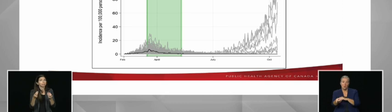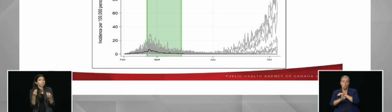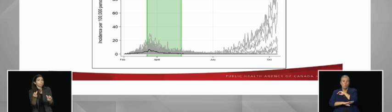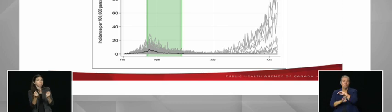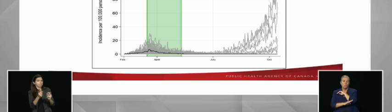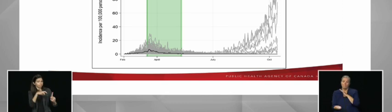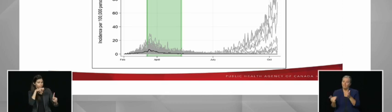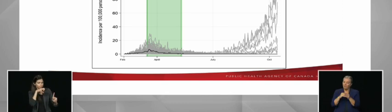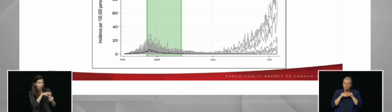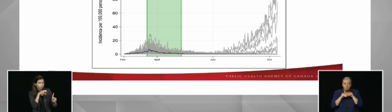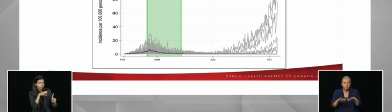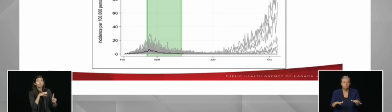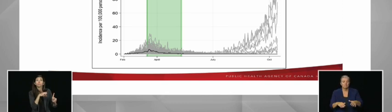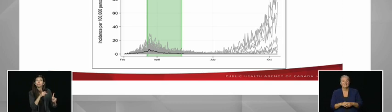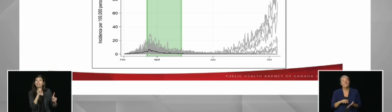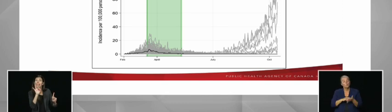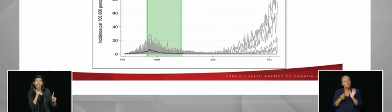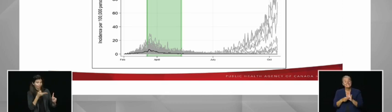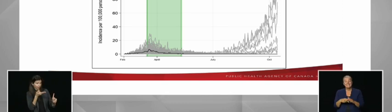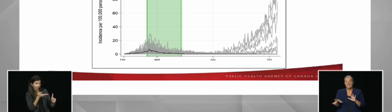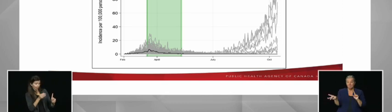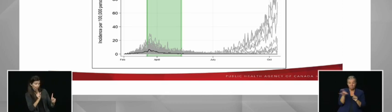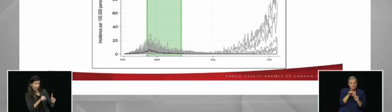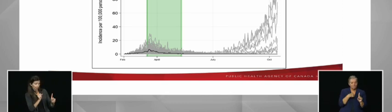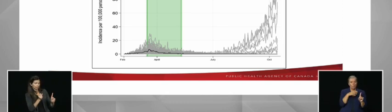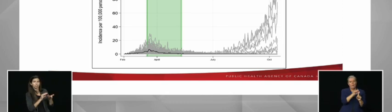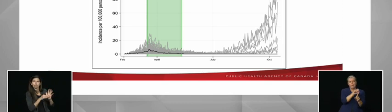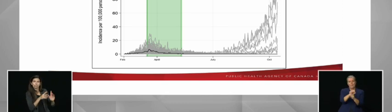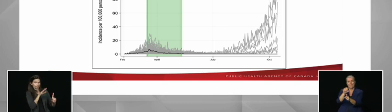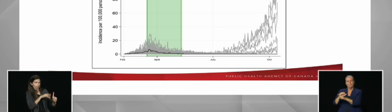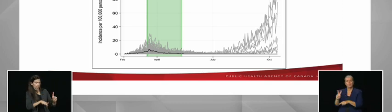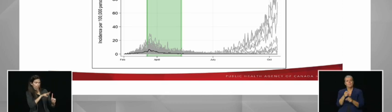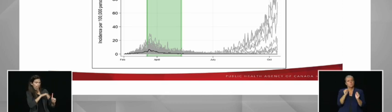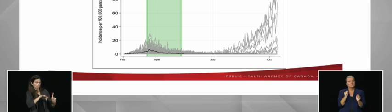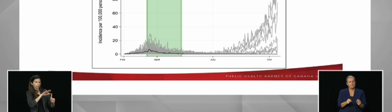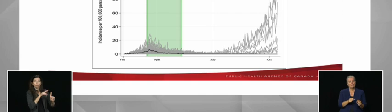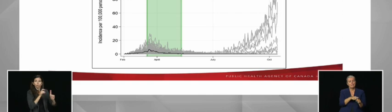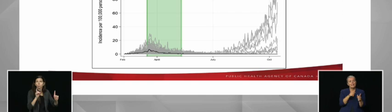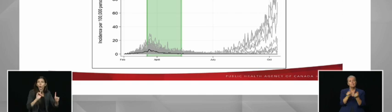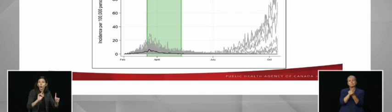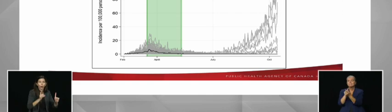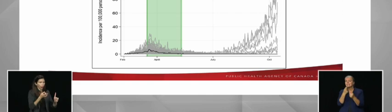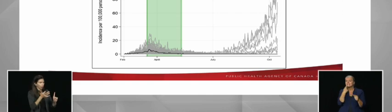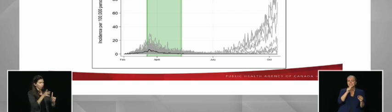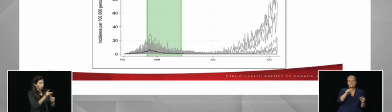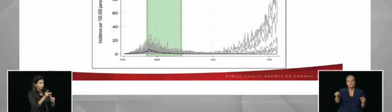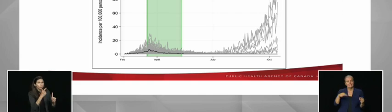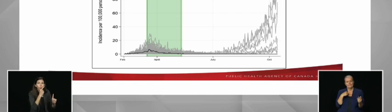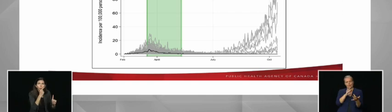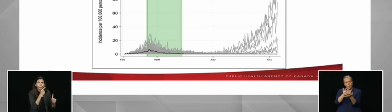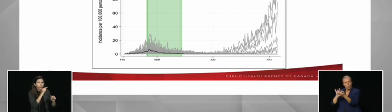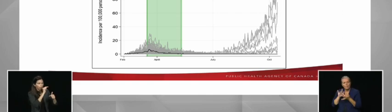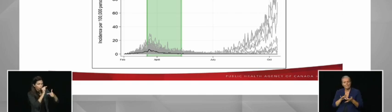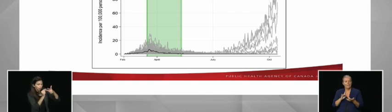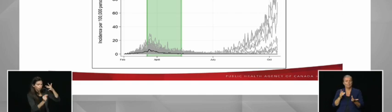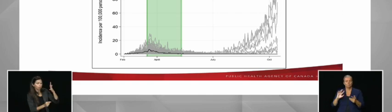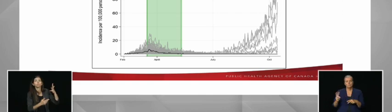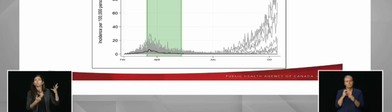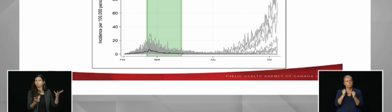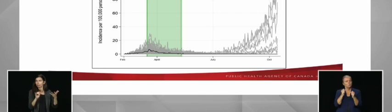and quarantine to prevent new introductions, control any new chains of transmission in outbreak or community settings.